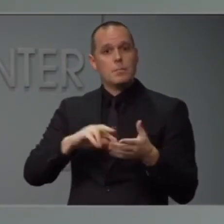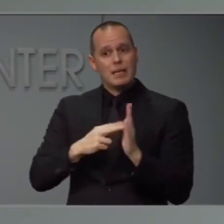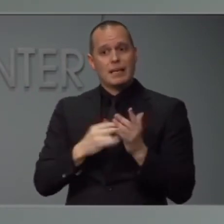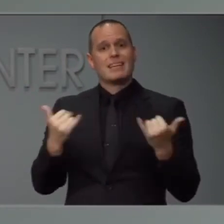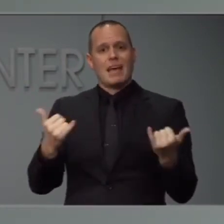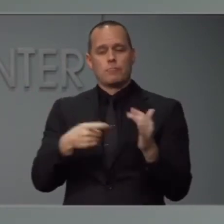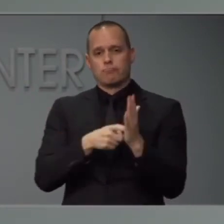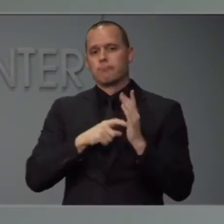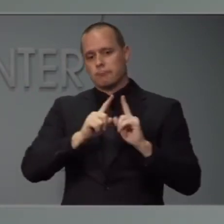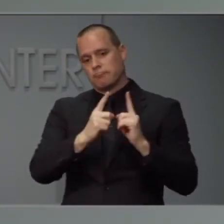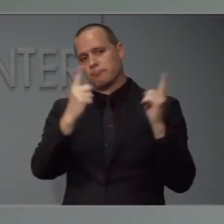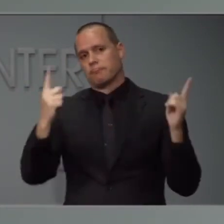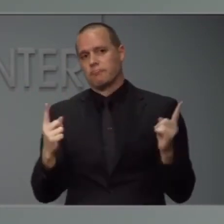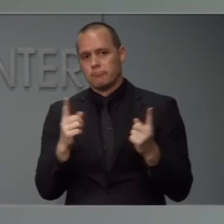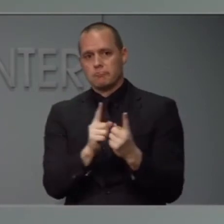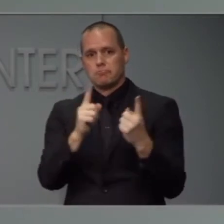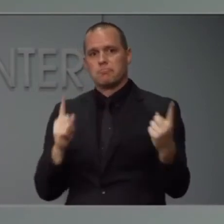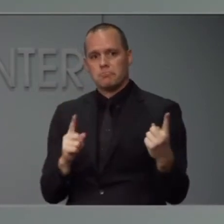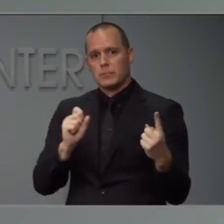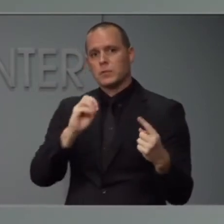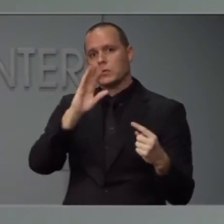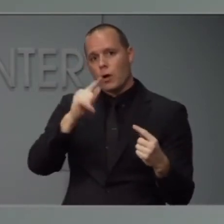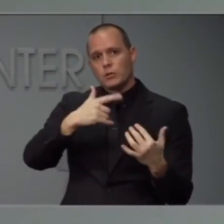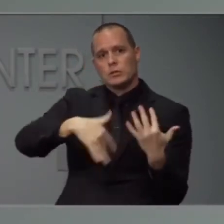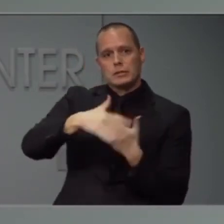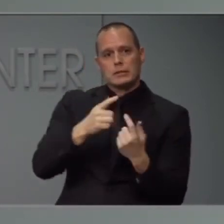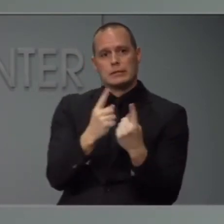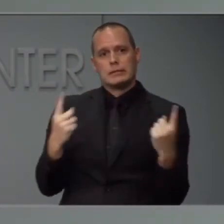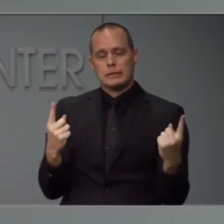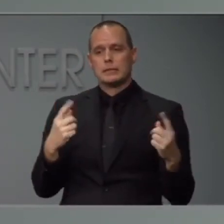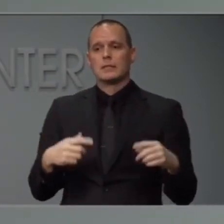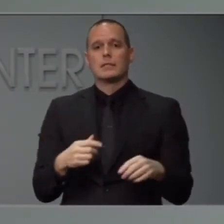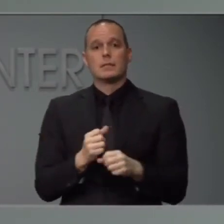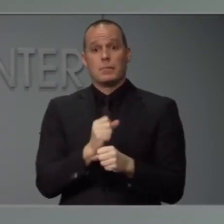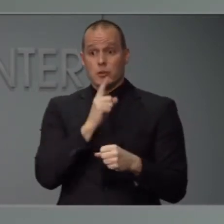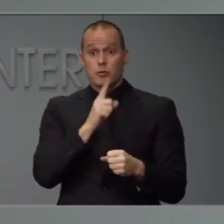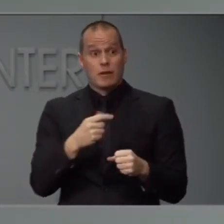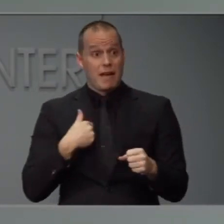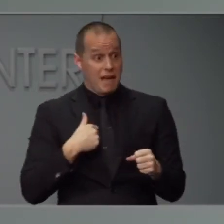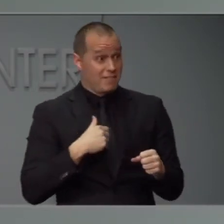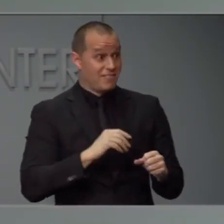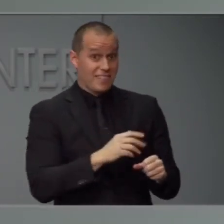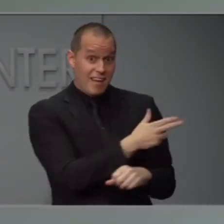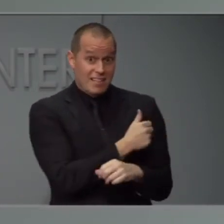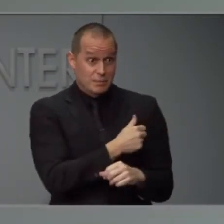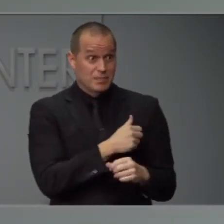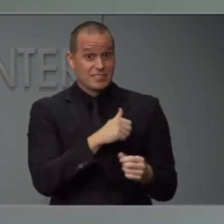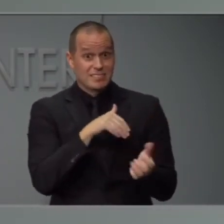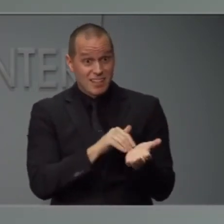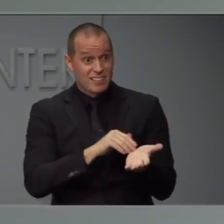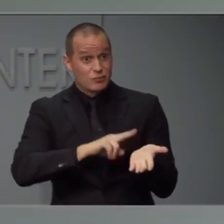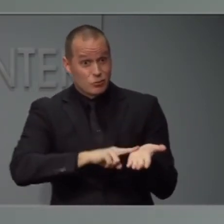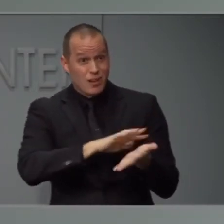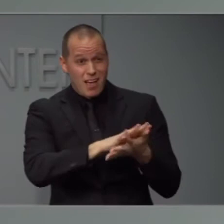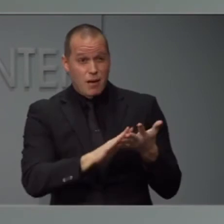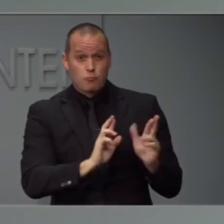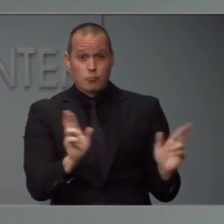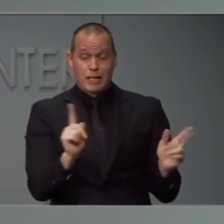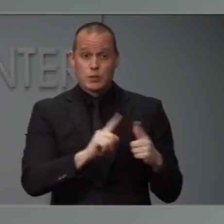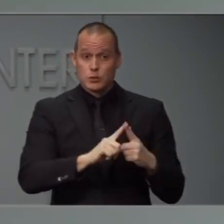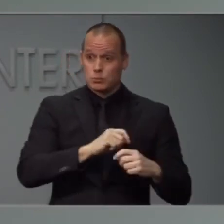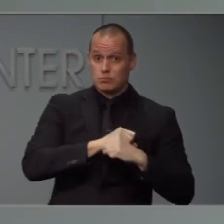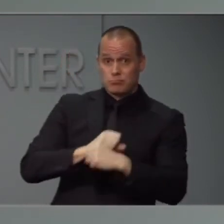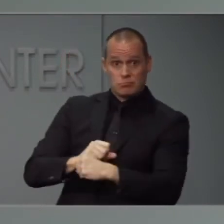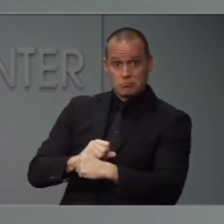distancing. It means we need to make sure we're planning to have the medical capacity that is appropriate to respond to COVID-19.